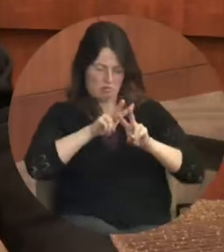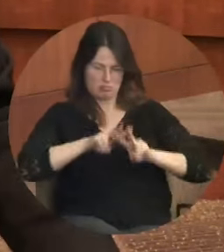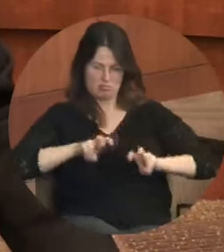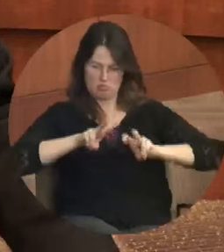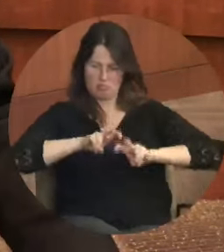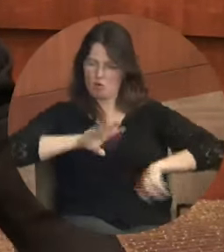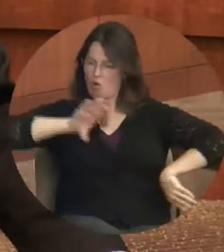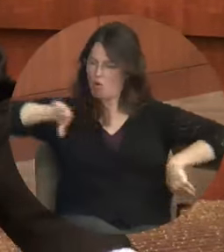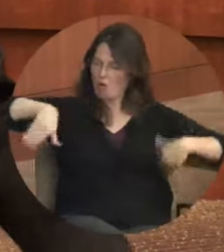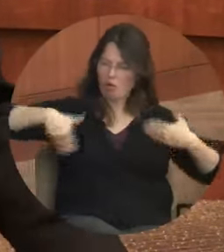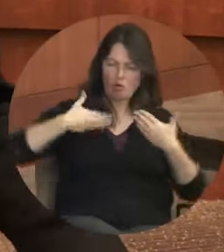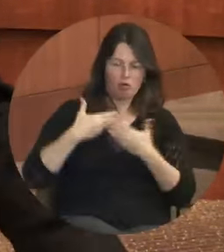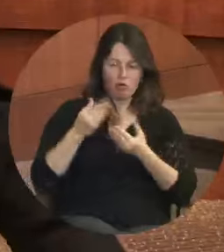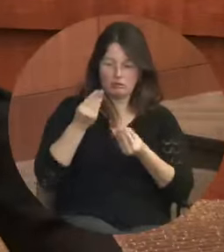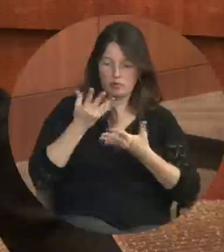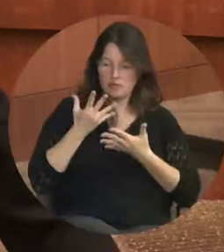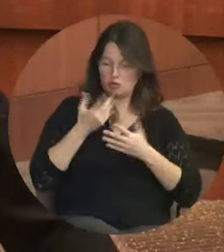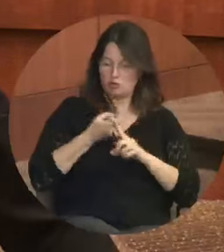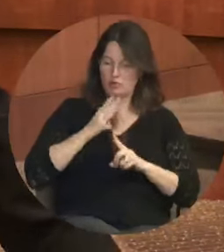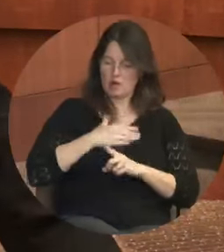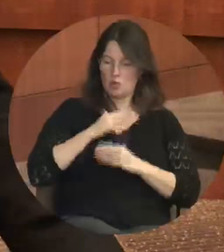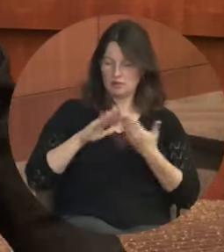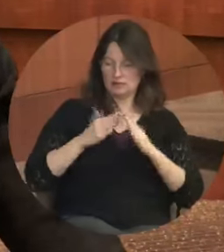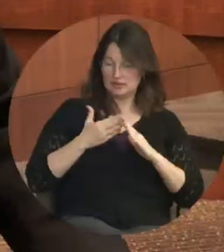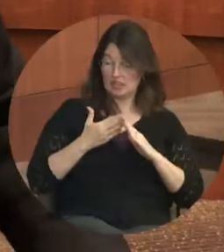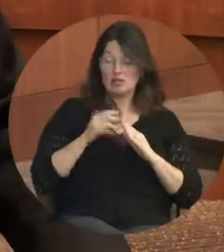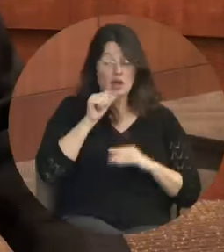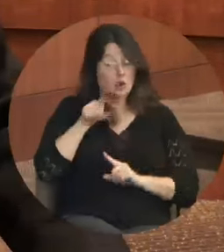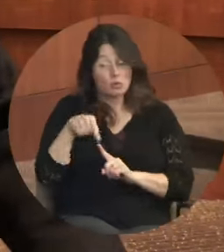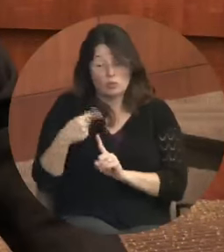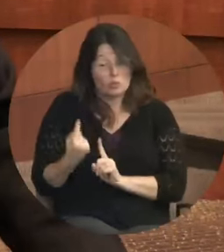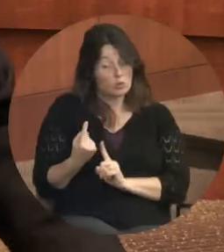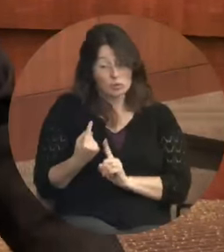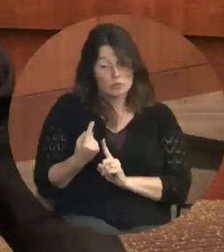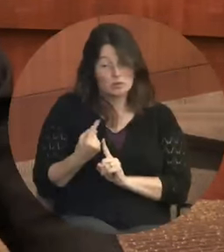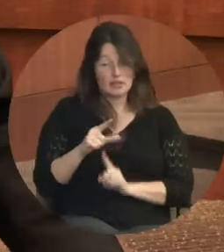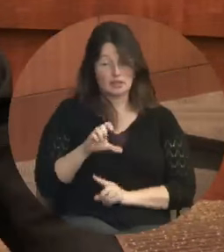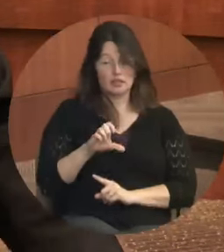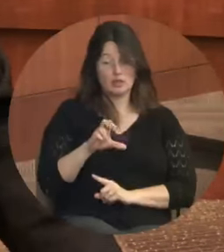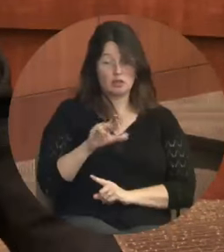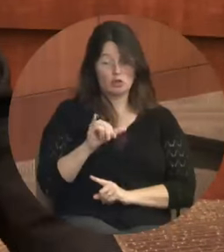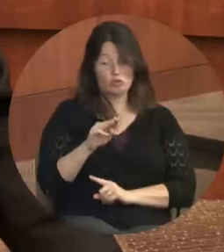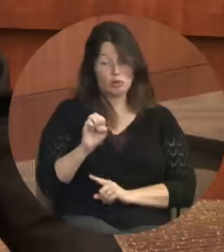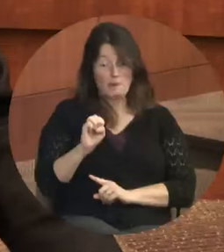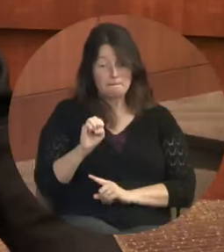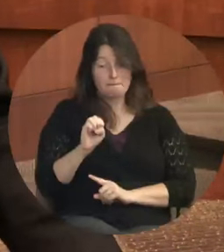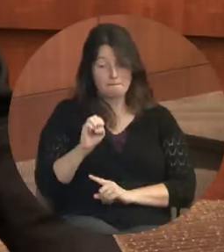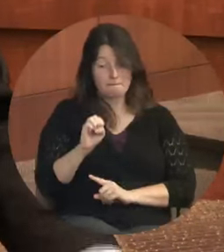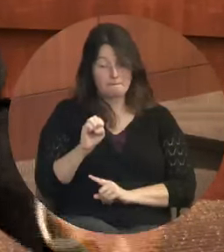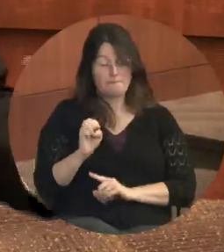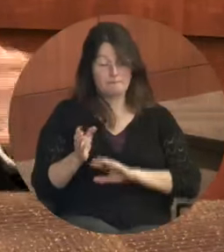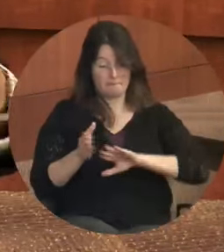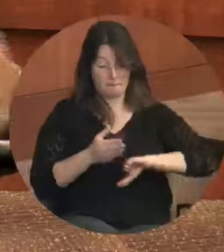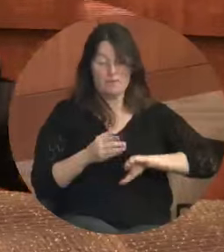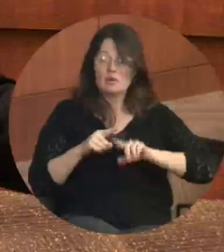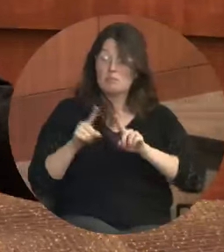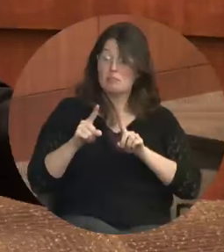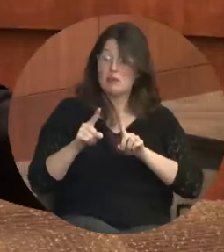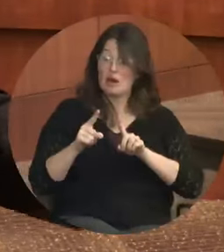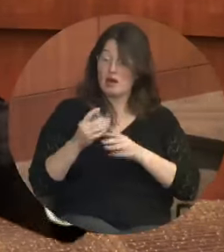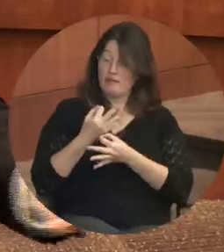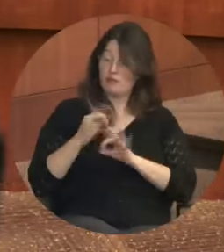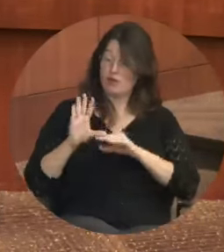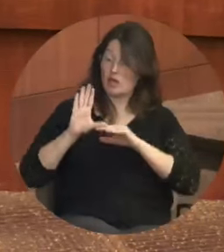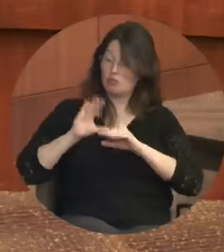have about our city. We're looking not only at crime-related maps, but also free and reduced lunch